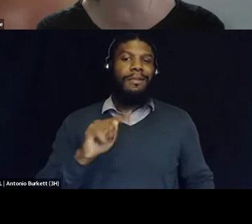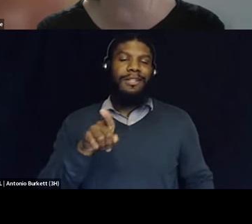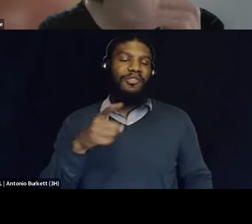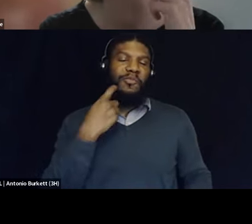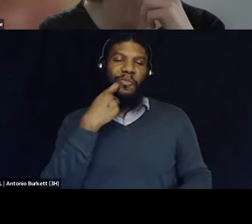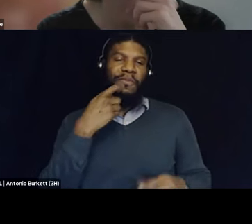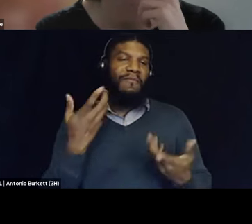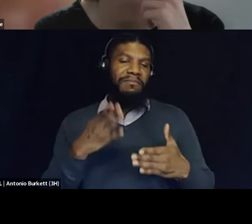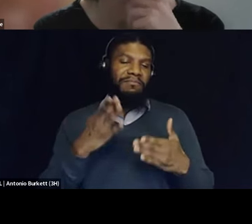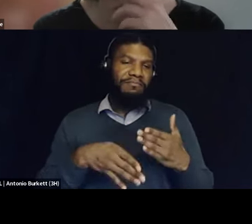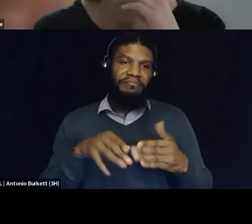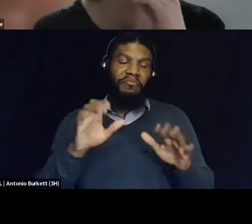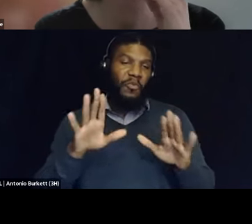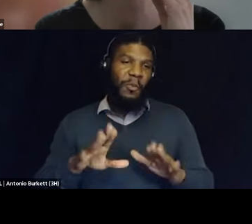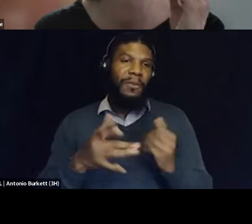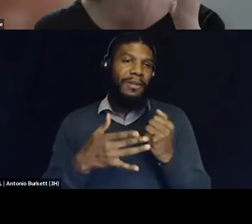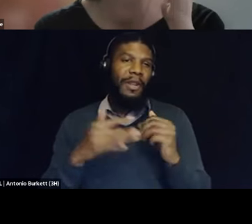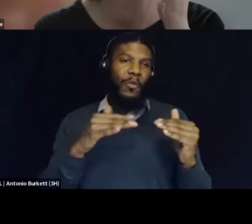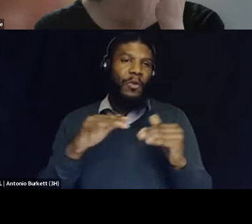we'd love to hear from other folks as well